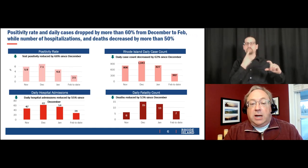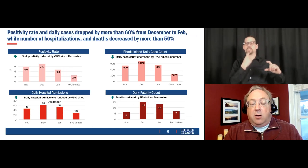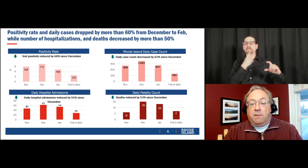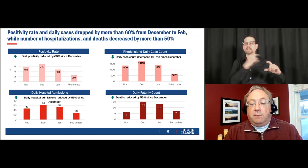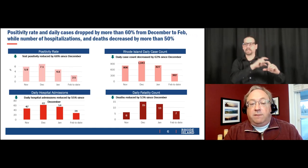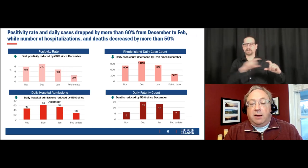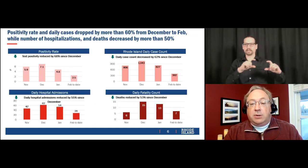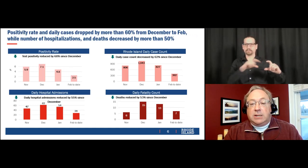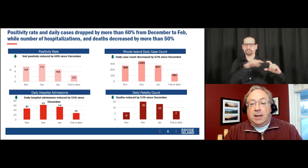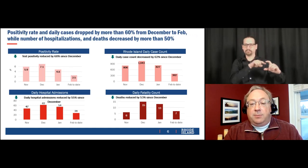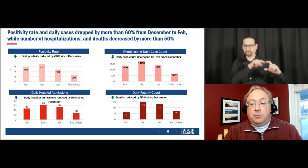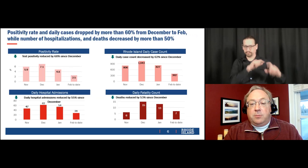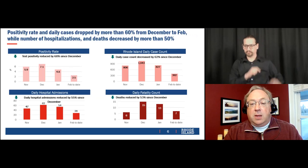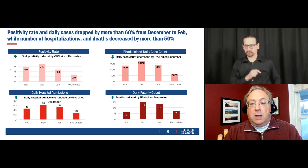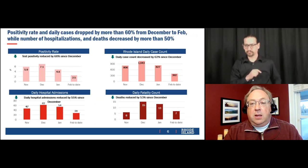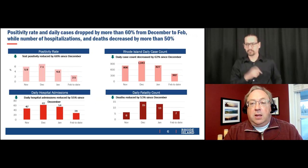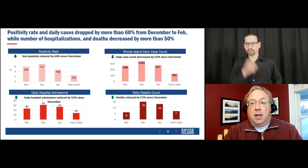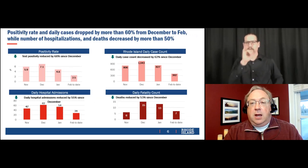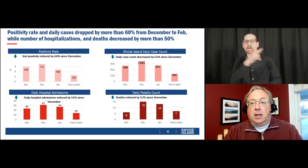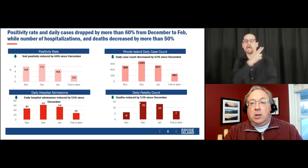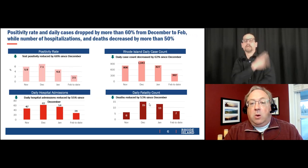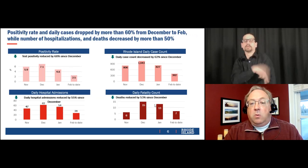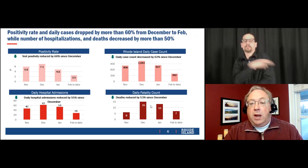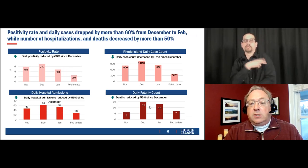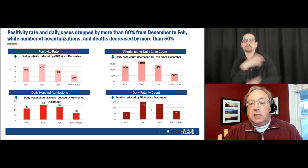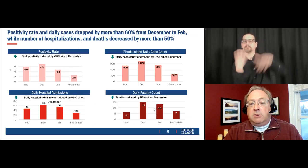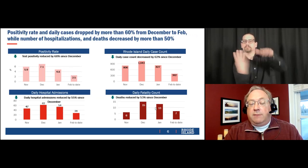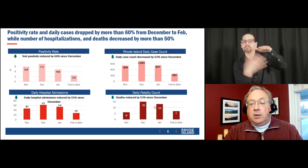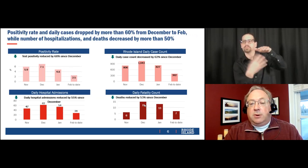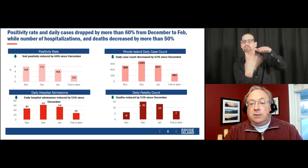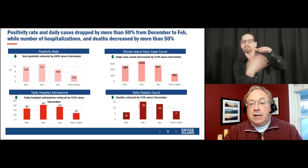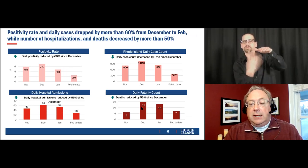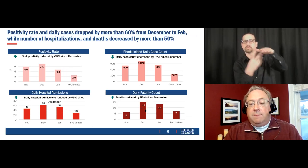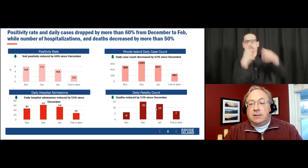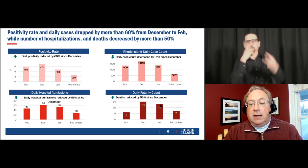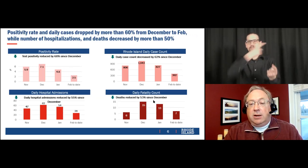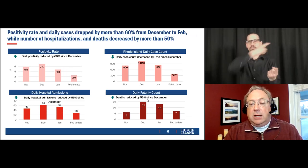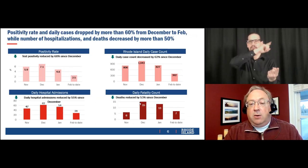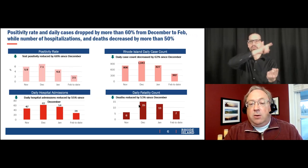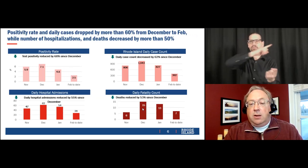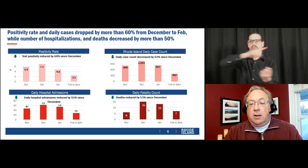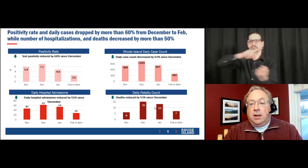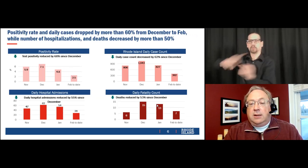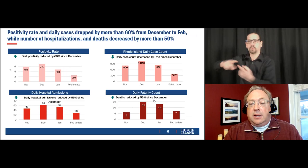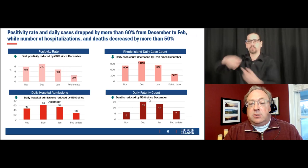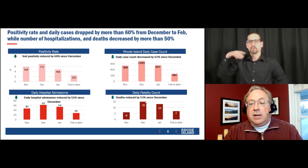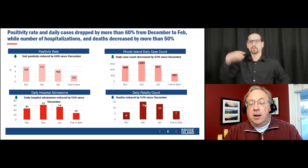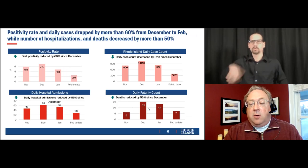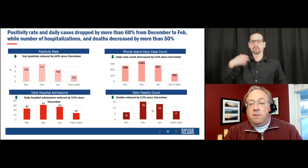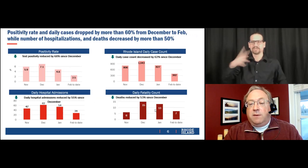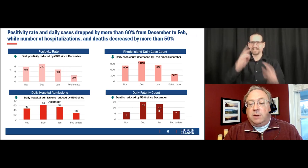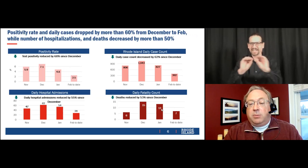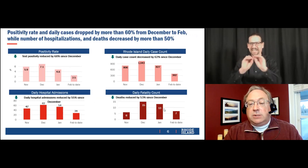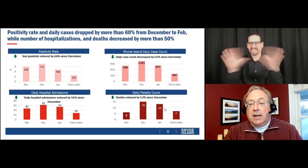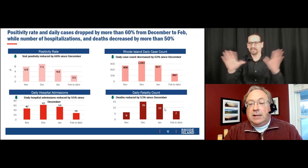you know, down over 55%. And in the lower right, you see a graph talks about daily fatality count. And deaths are